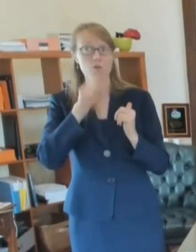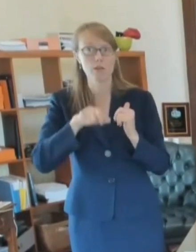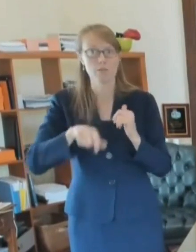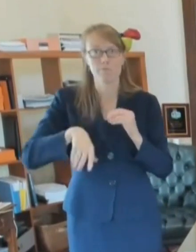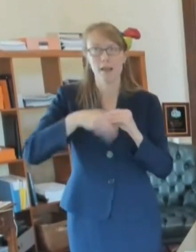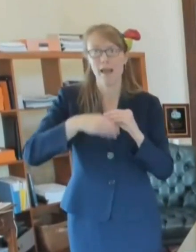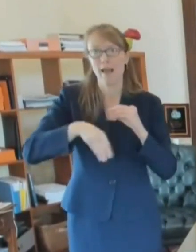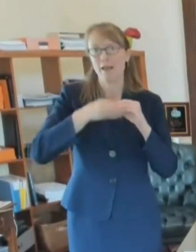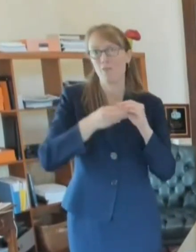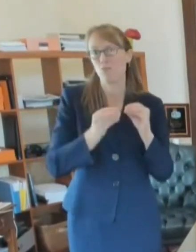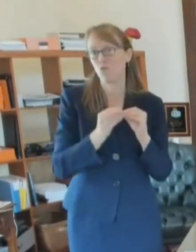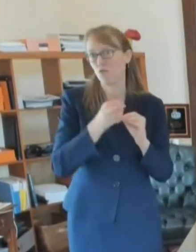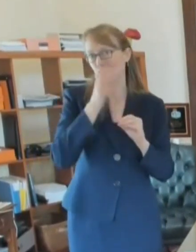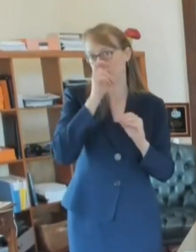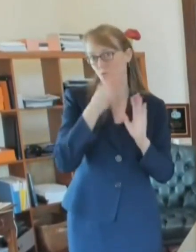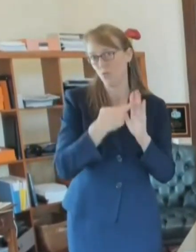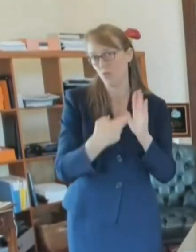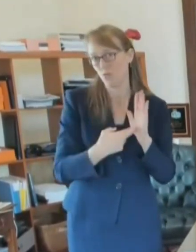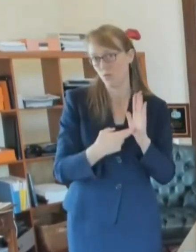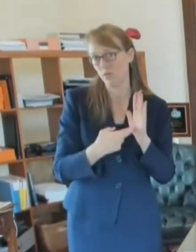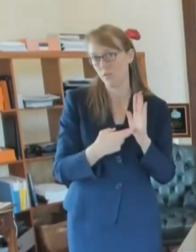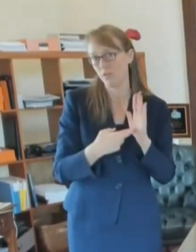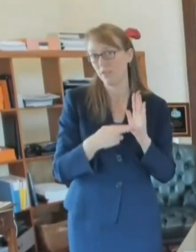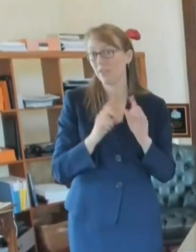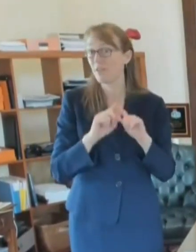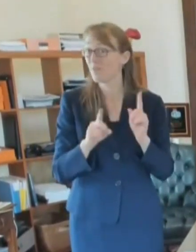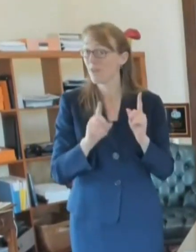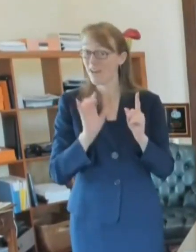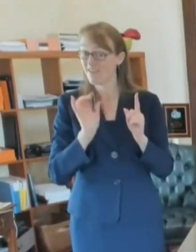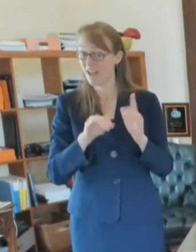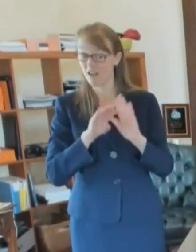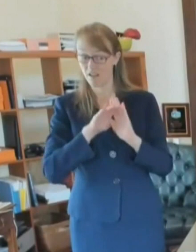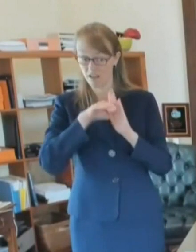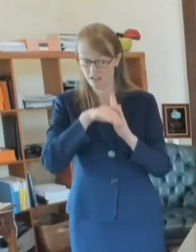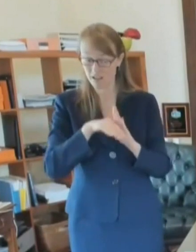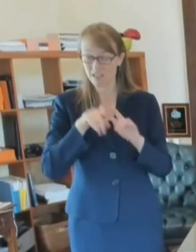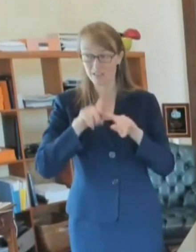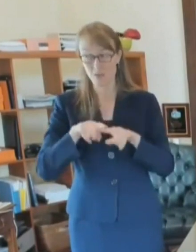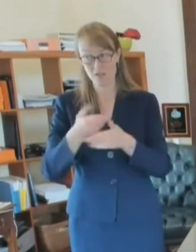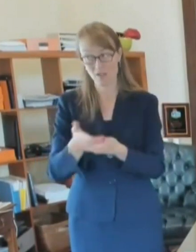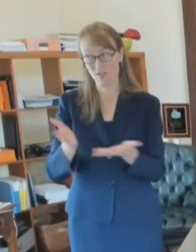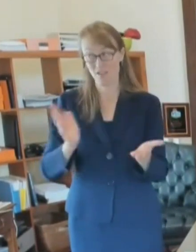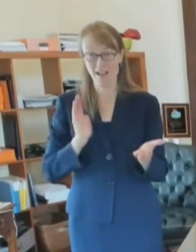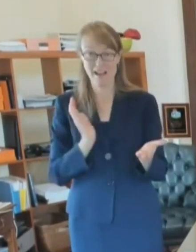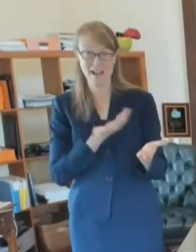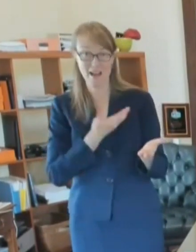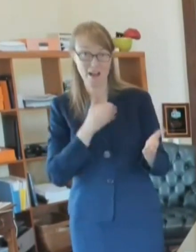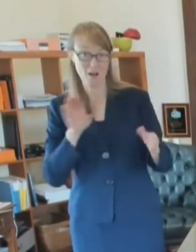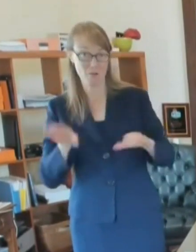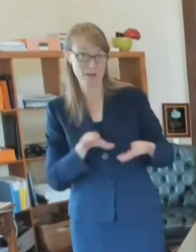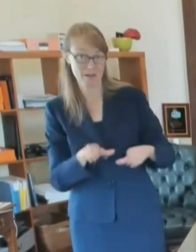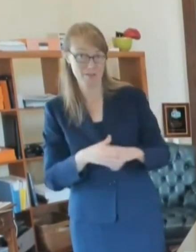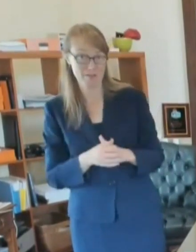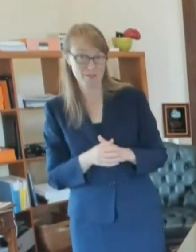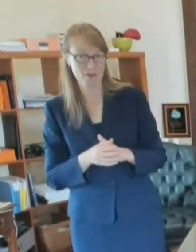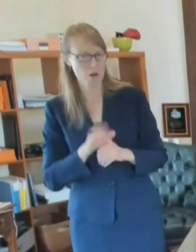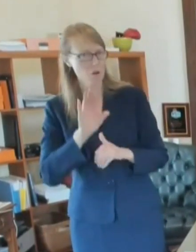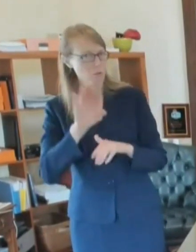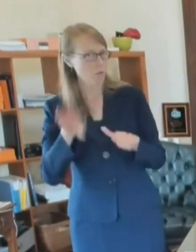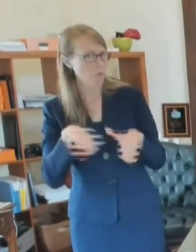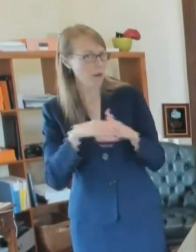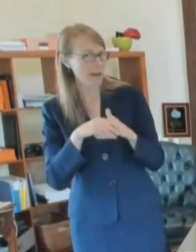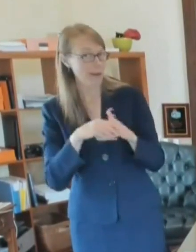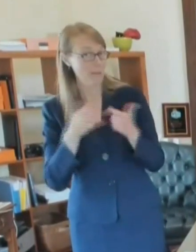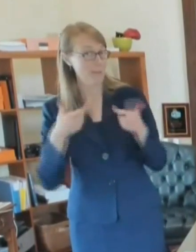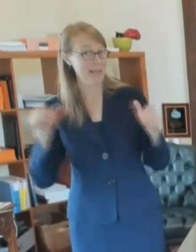completely dependent on our behavior. So even at your wedding, I don't know how large your wedding is,